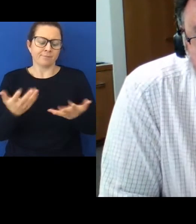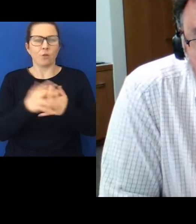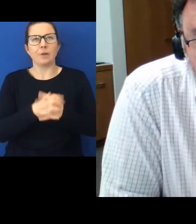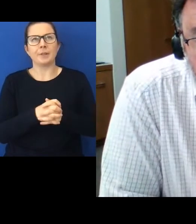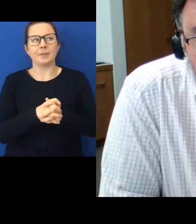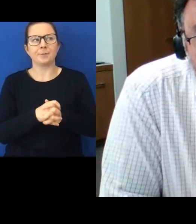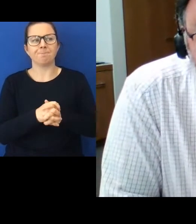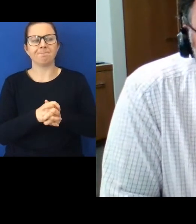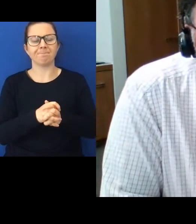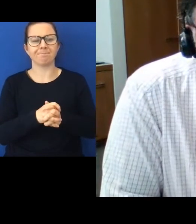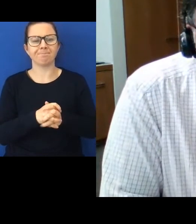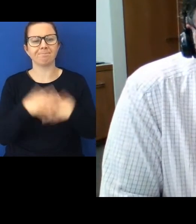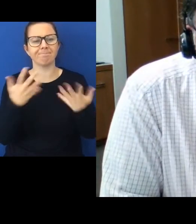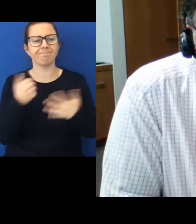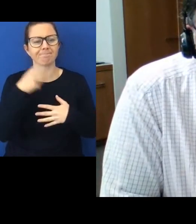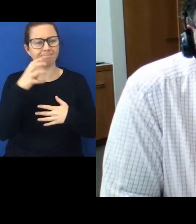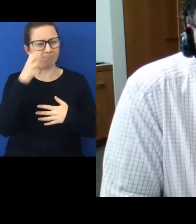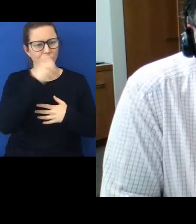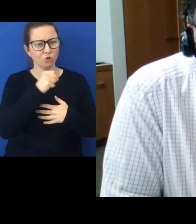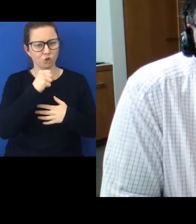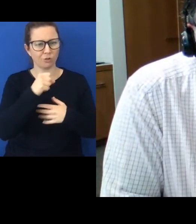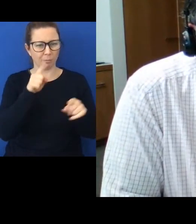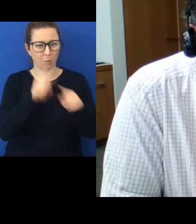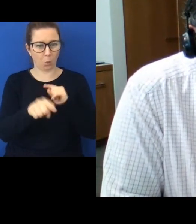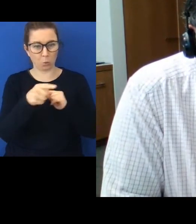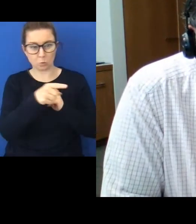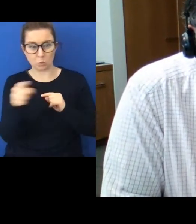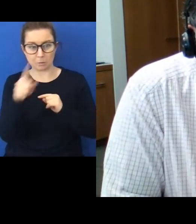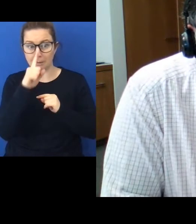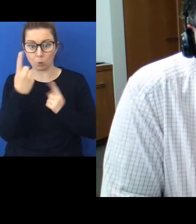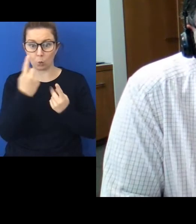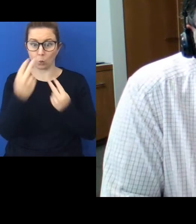So I'm assuming that the bulk of this audience is Australian.